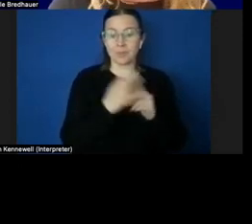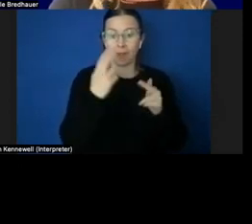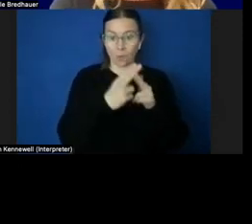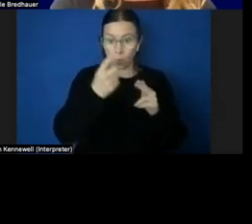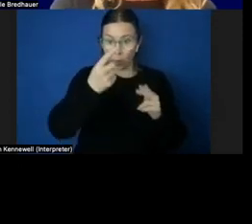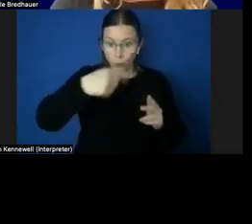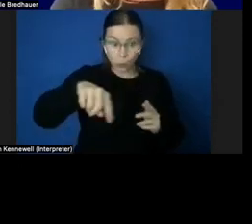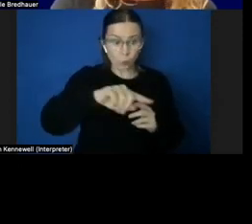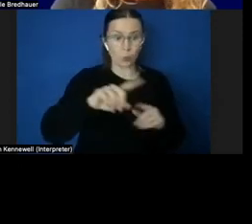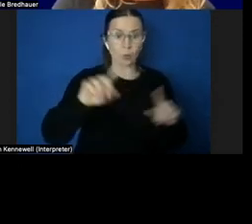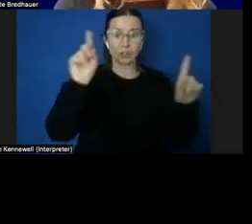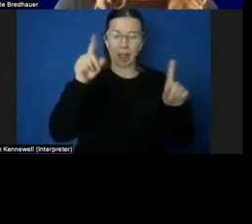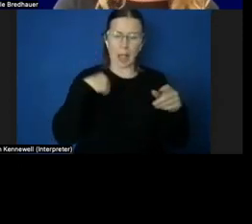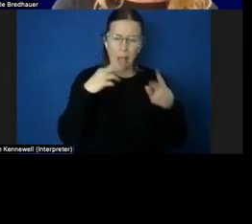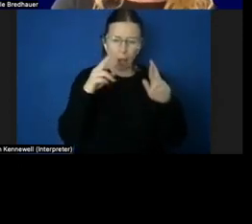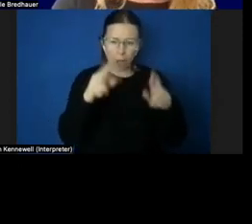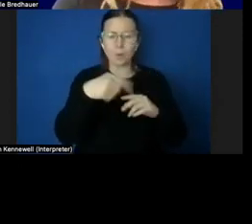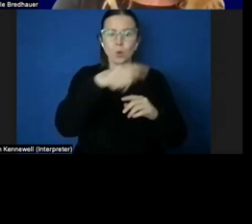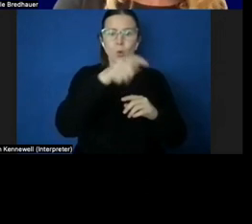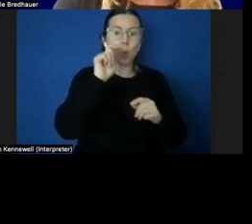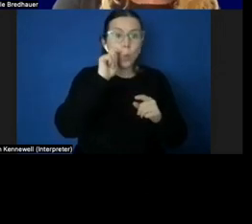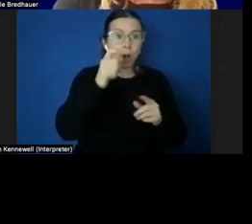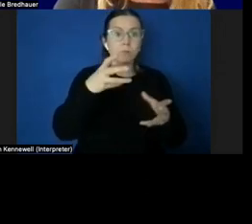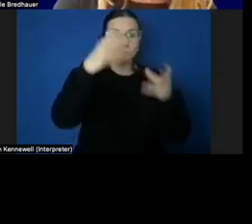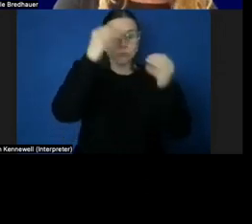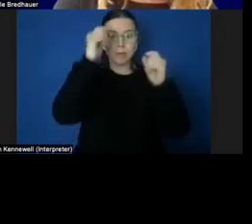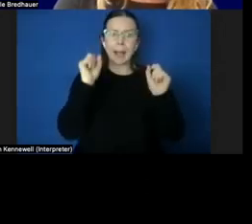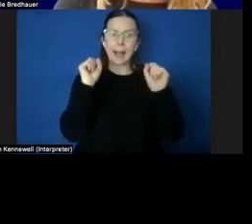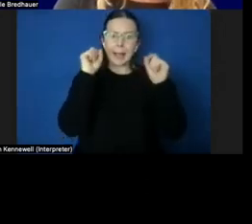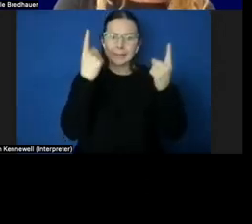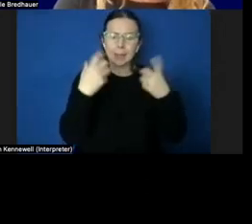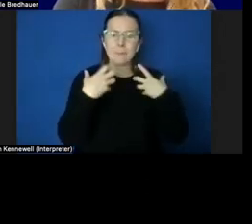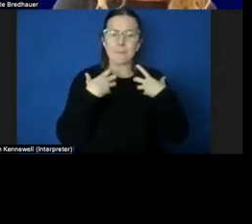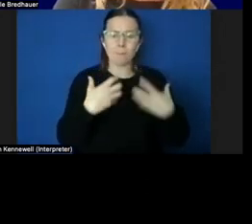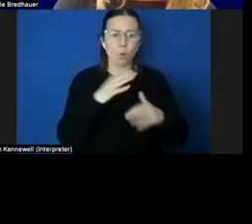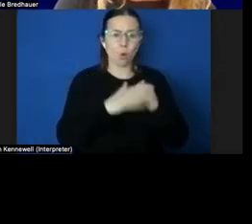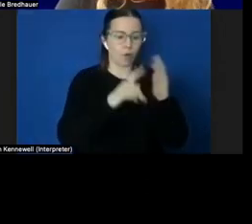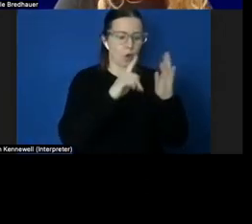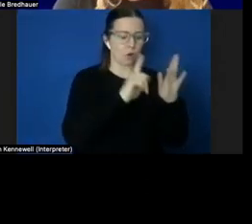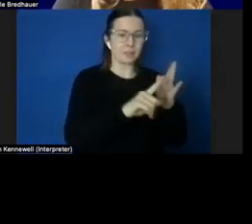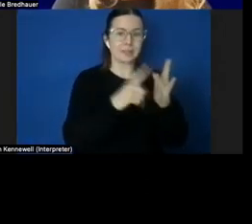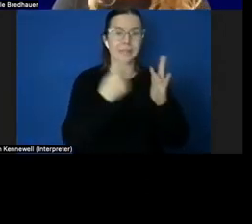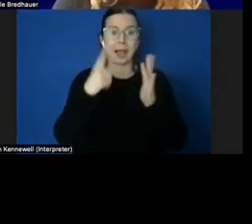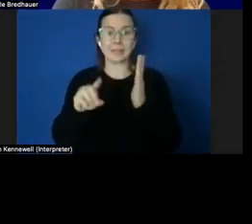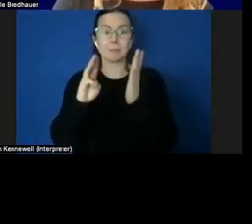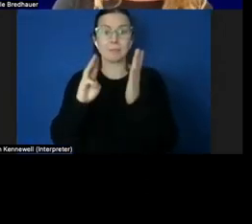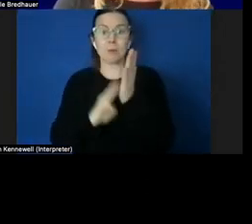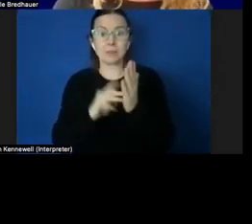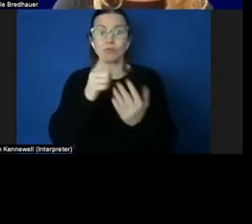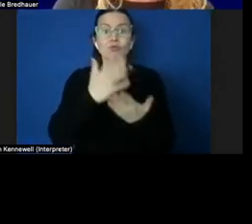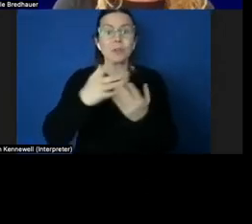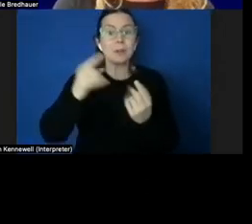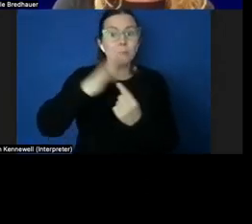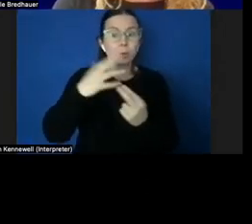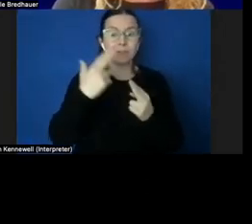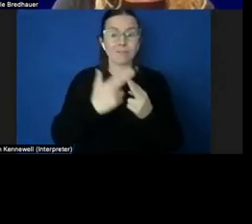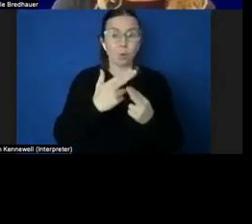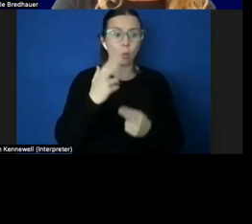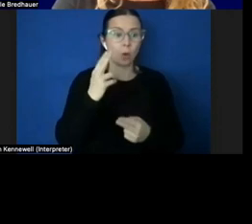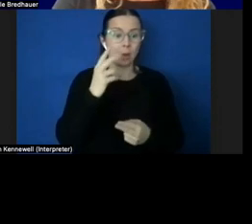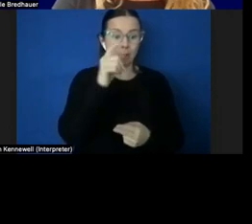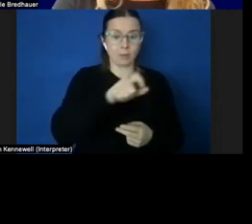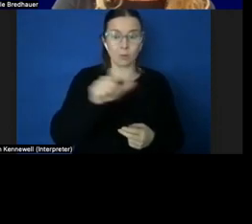are that you build an understanding of why orientation and mobility is important for people with deaf-blindness,